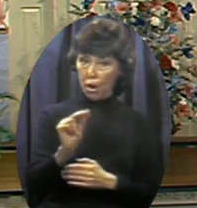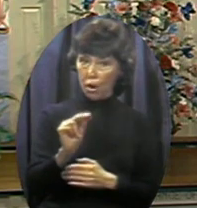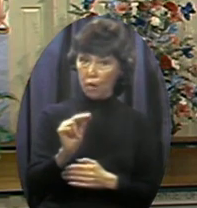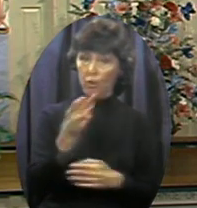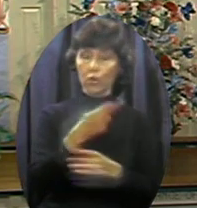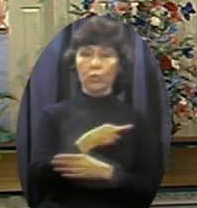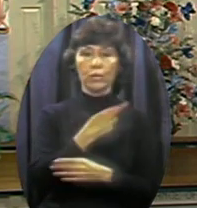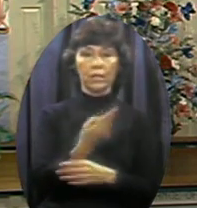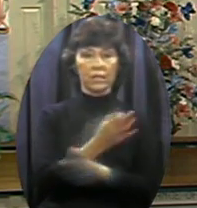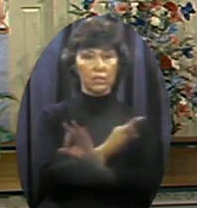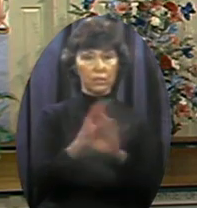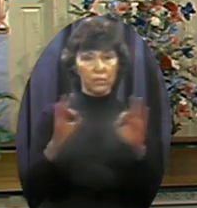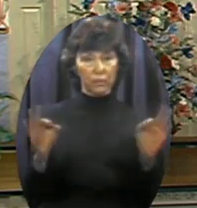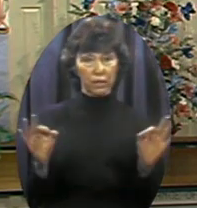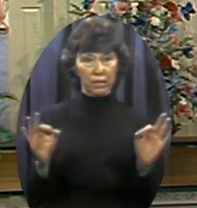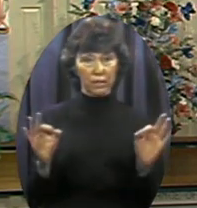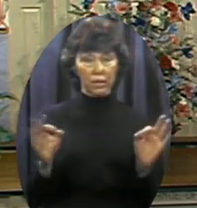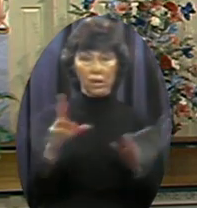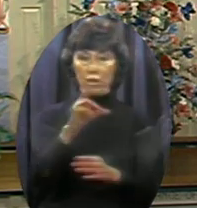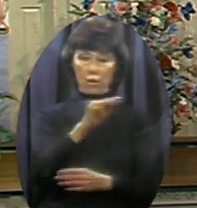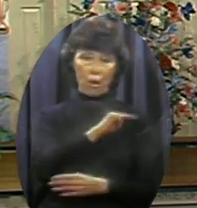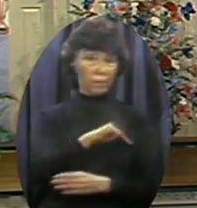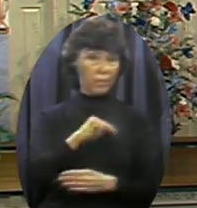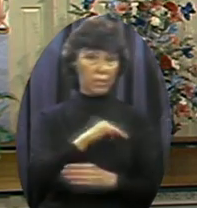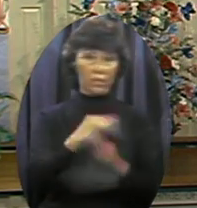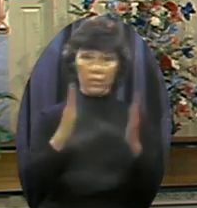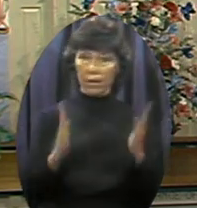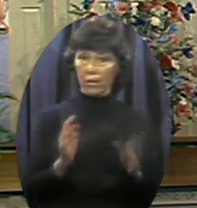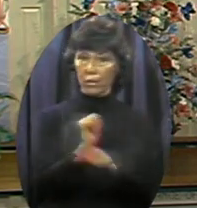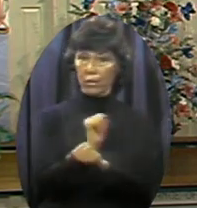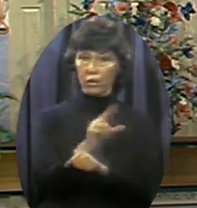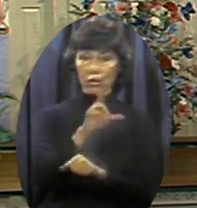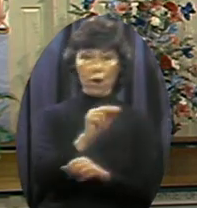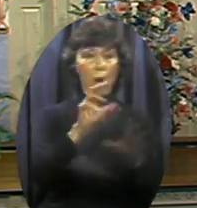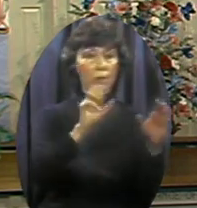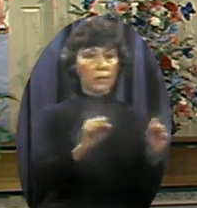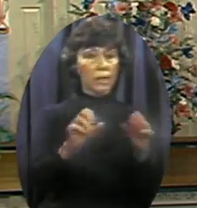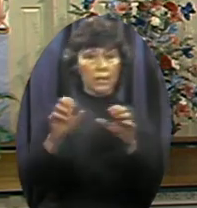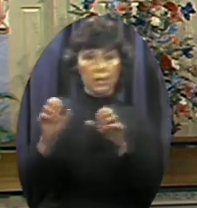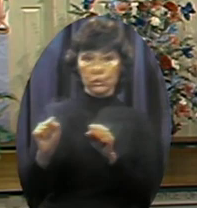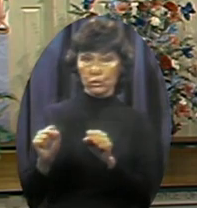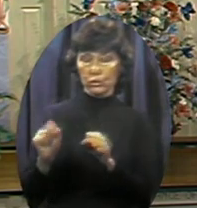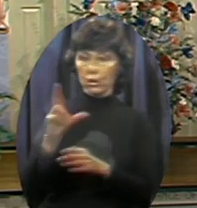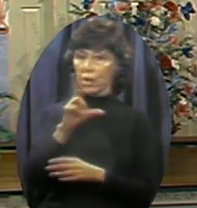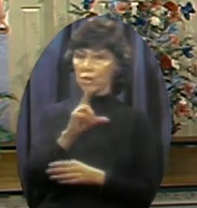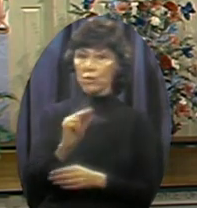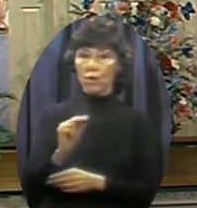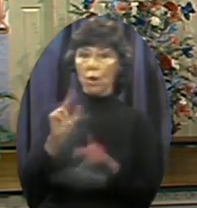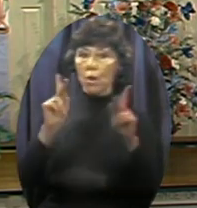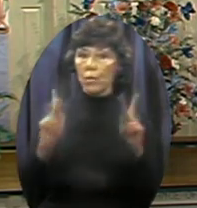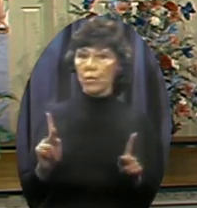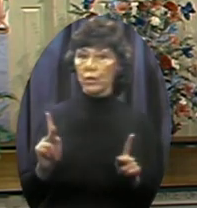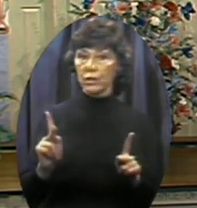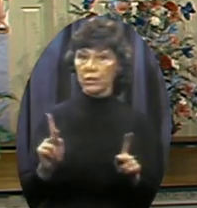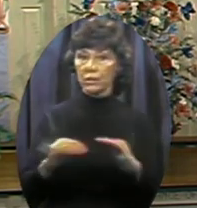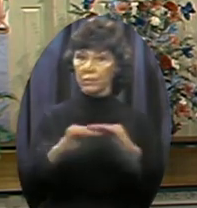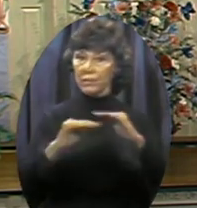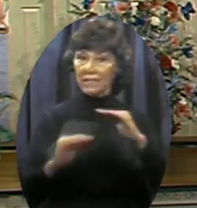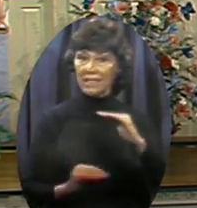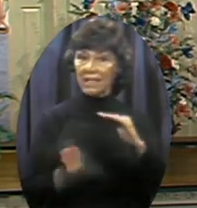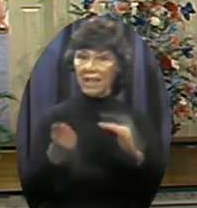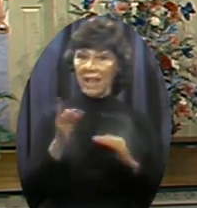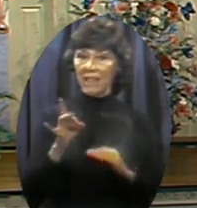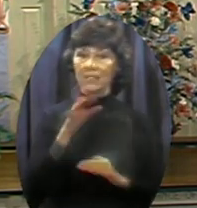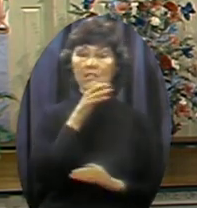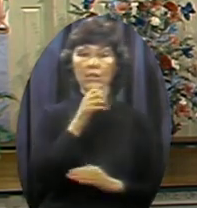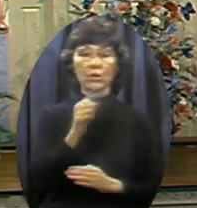Union has no Allows no missionary work No soul winning They have no Sunday schools No one under 18 years of age Can attend a worship service Or a Bible